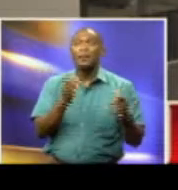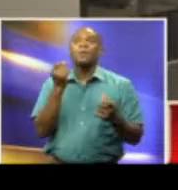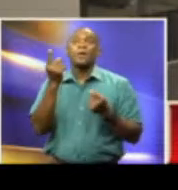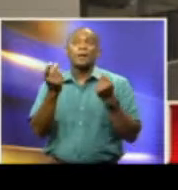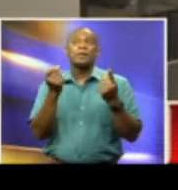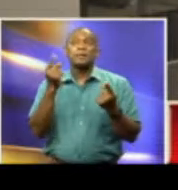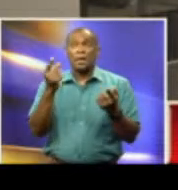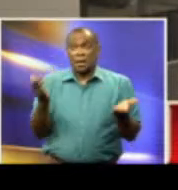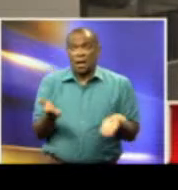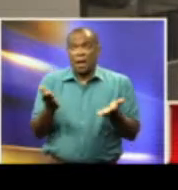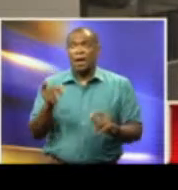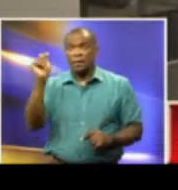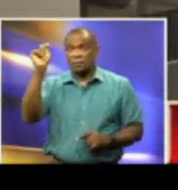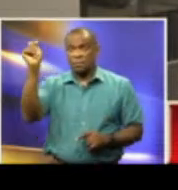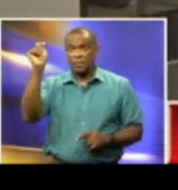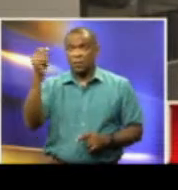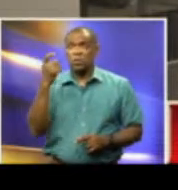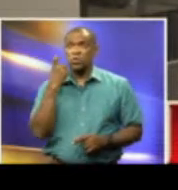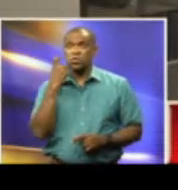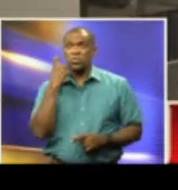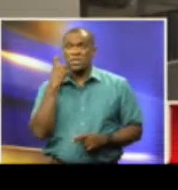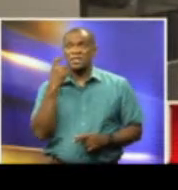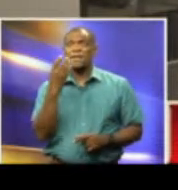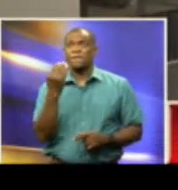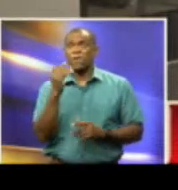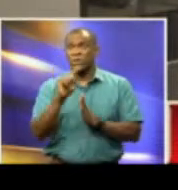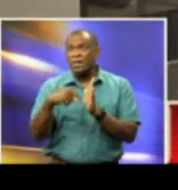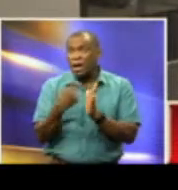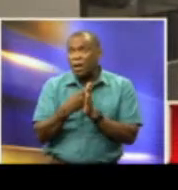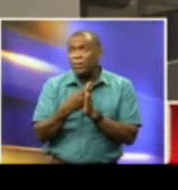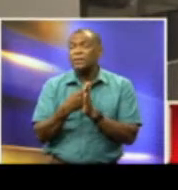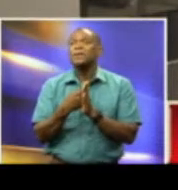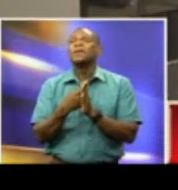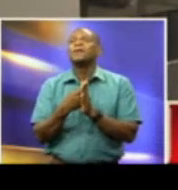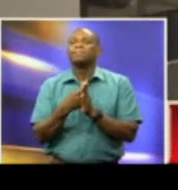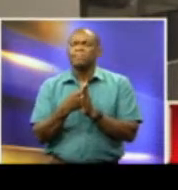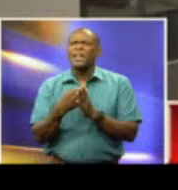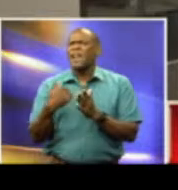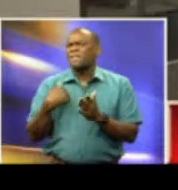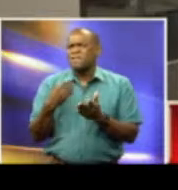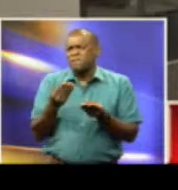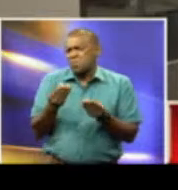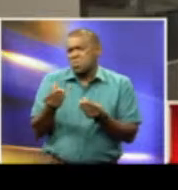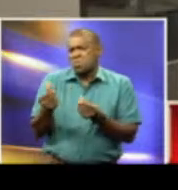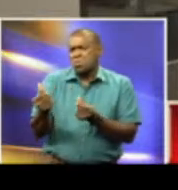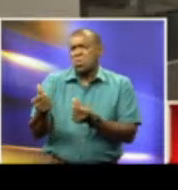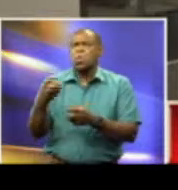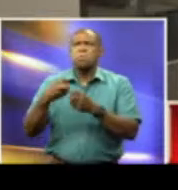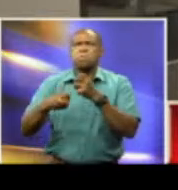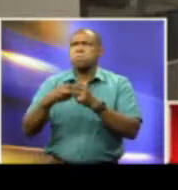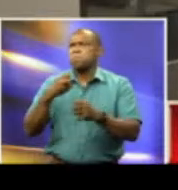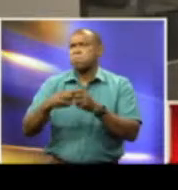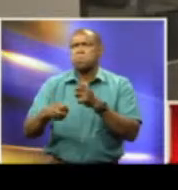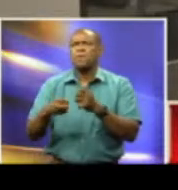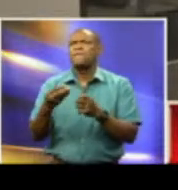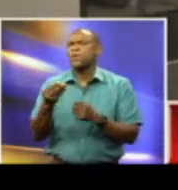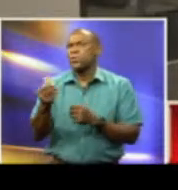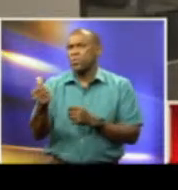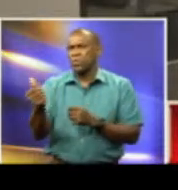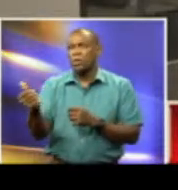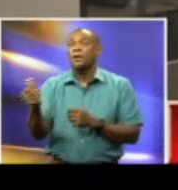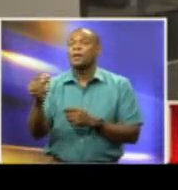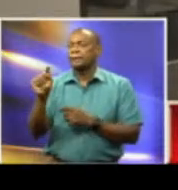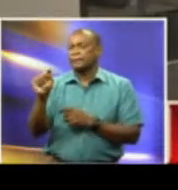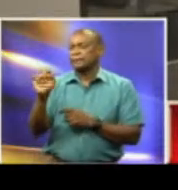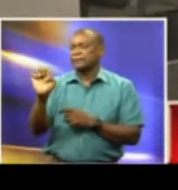being here in Tobago within the last 48-hour period is that there were minor incidents and issues dealt with by